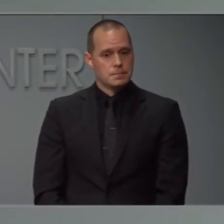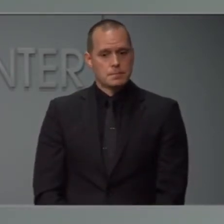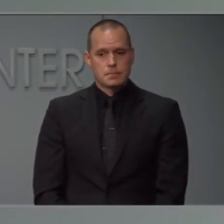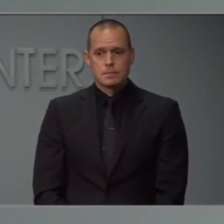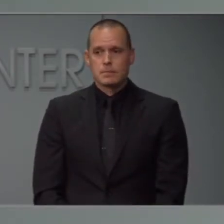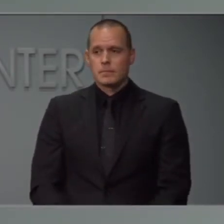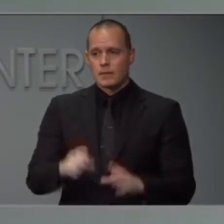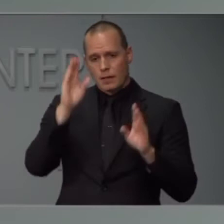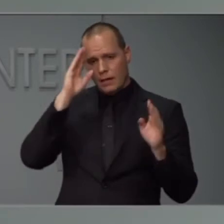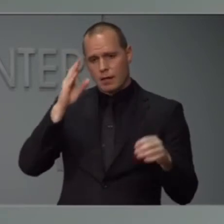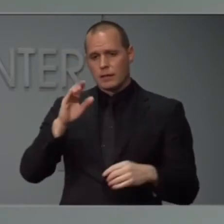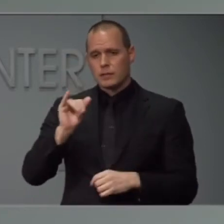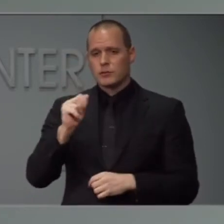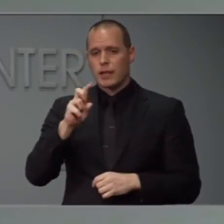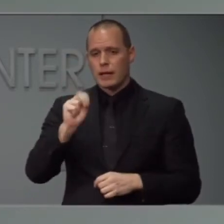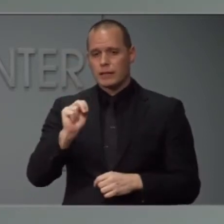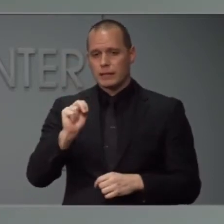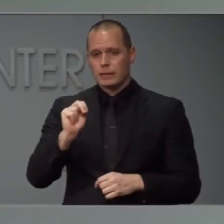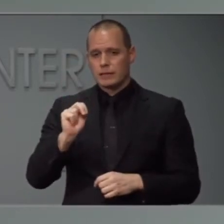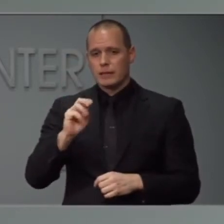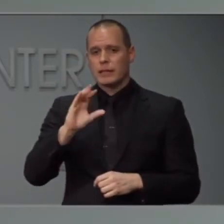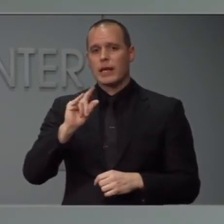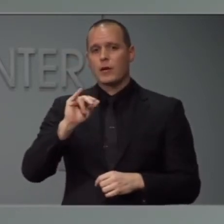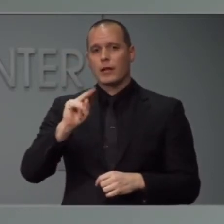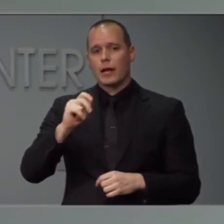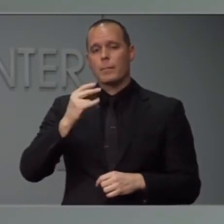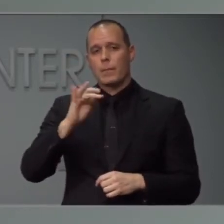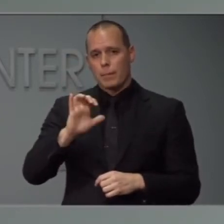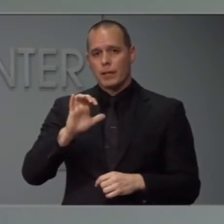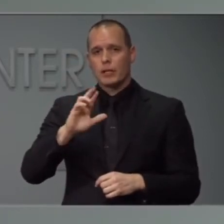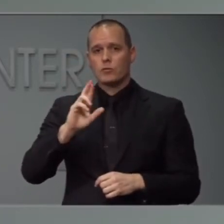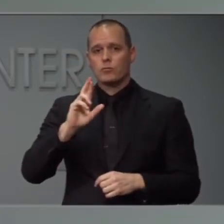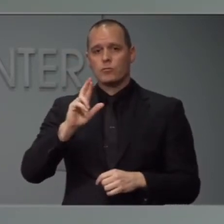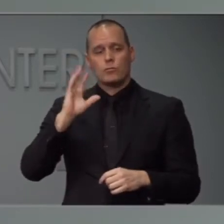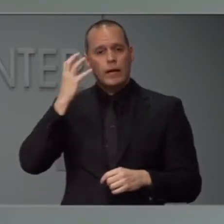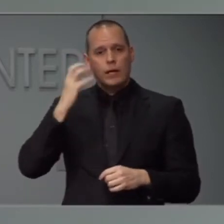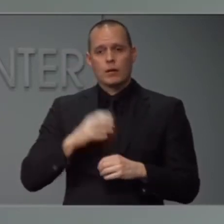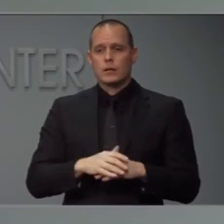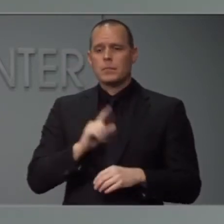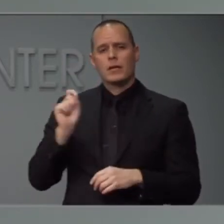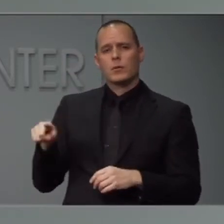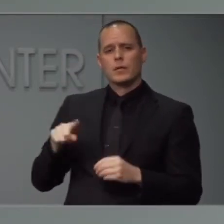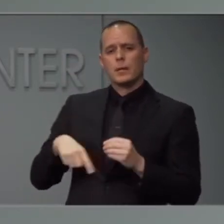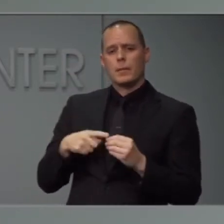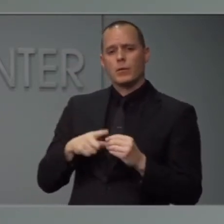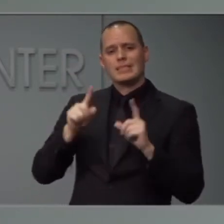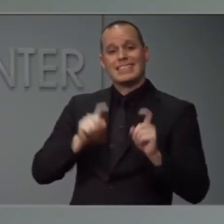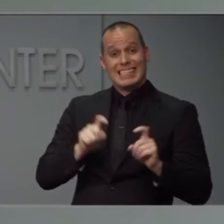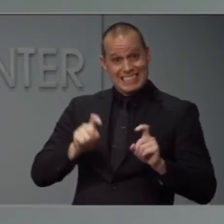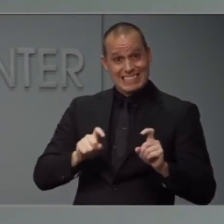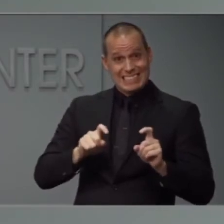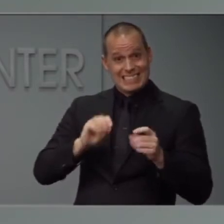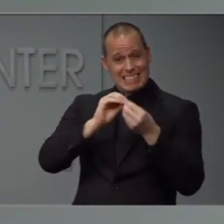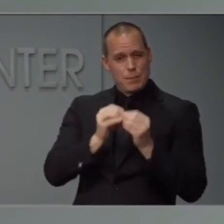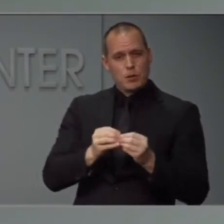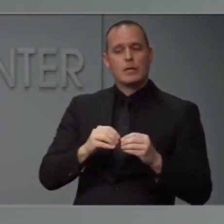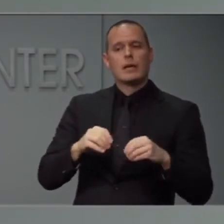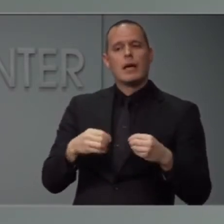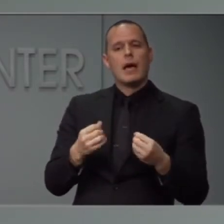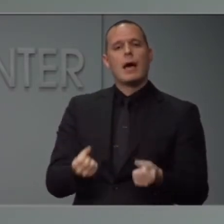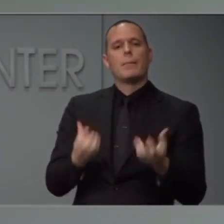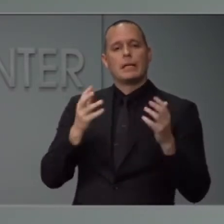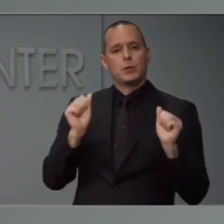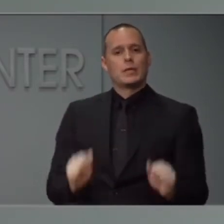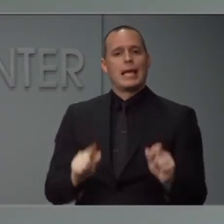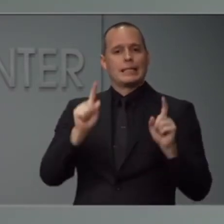Hi there, this is Jason DeBruin with North Carolina Public Radio. So my question is on testing and testing capacity. I know there's